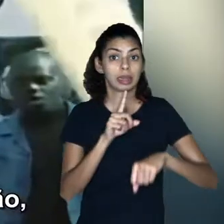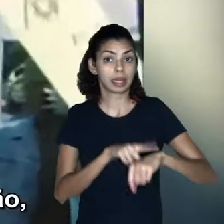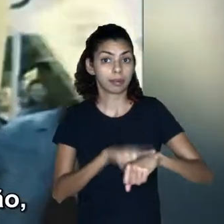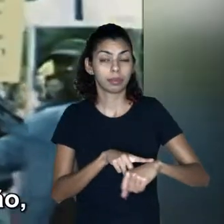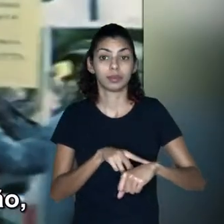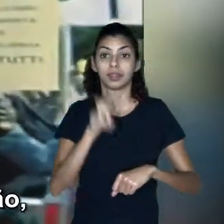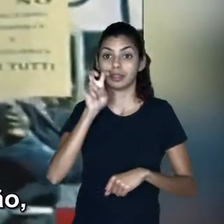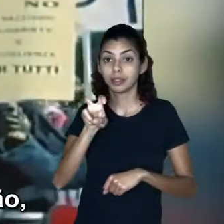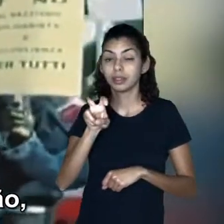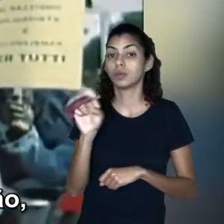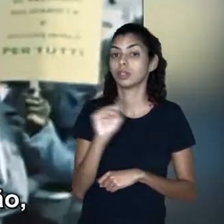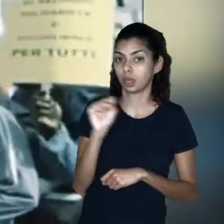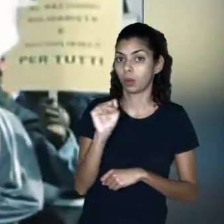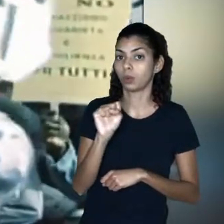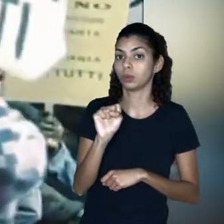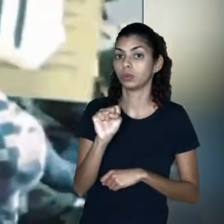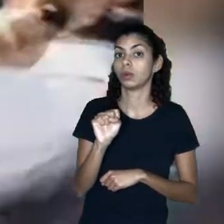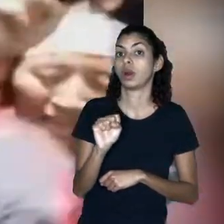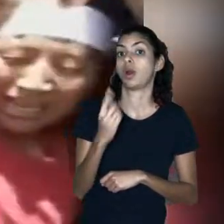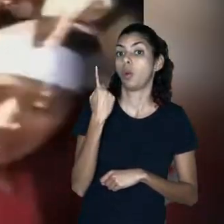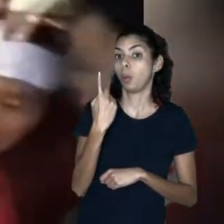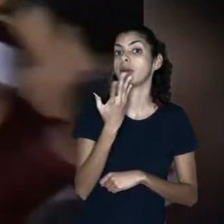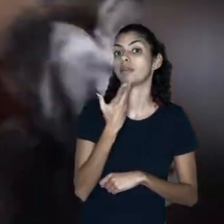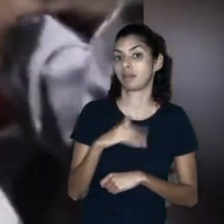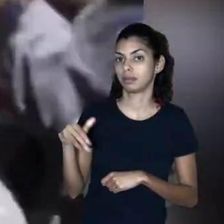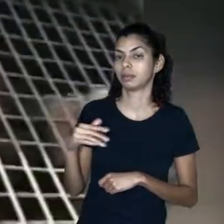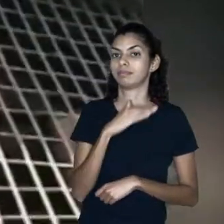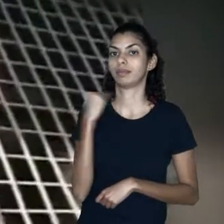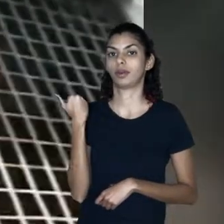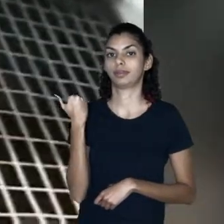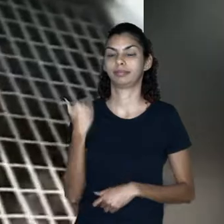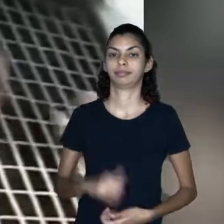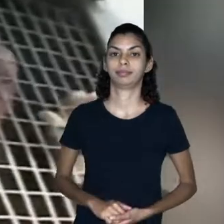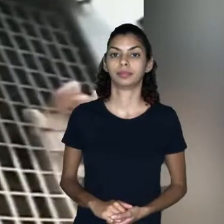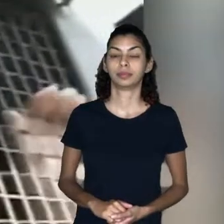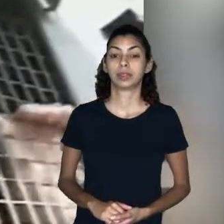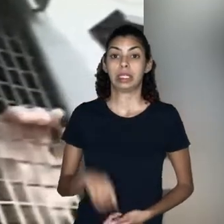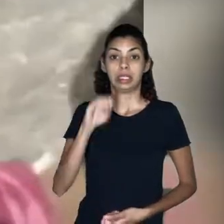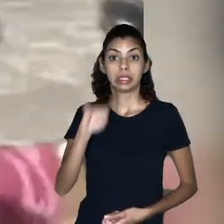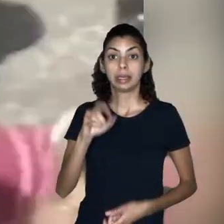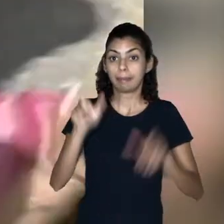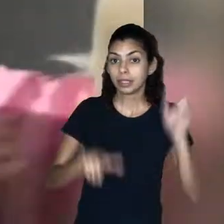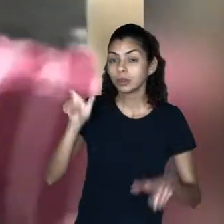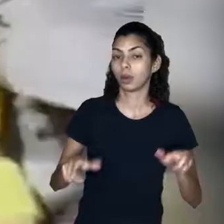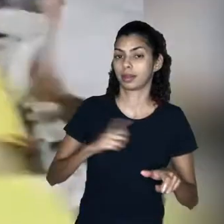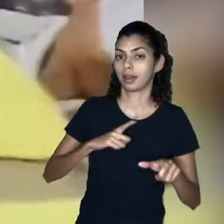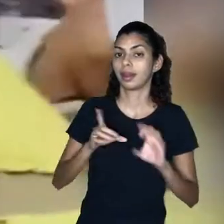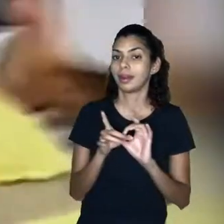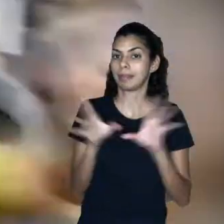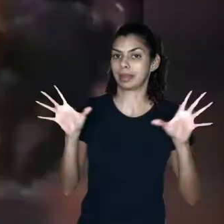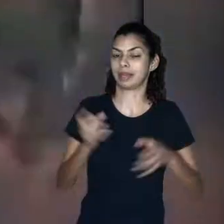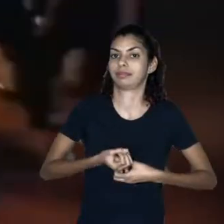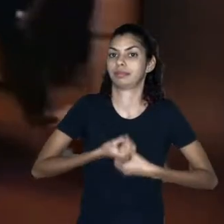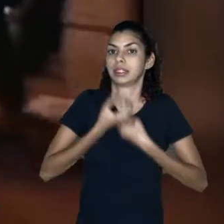If people have freedom of speech, why are thousands in prison for speaking their minds?